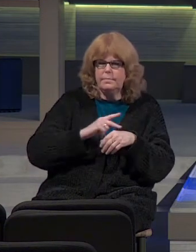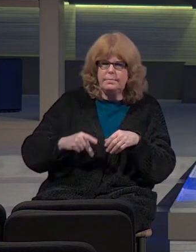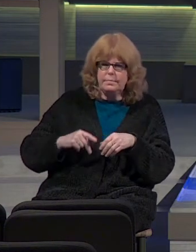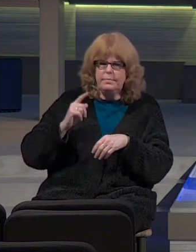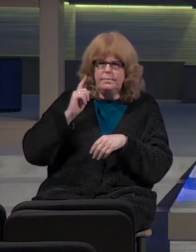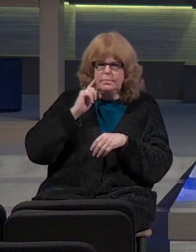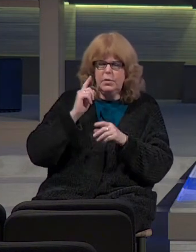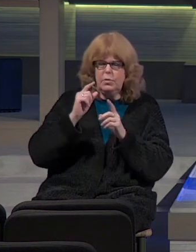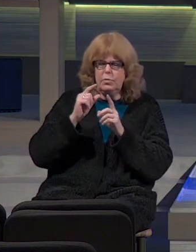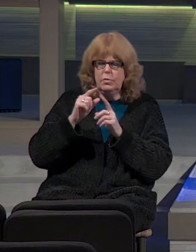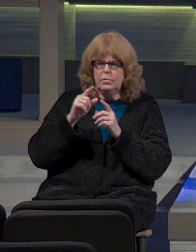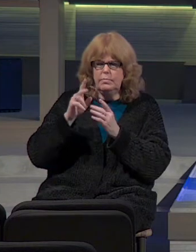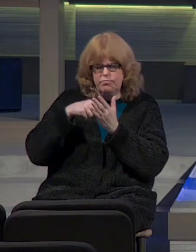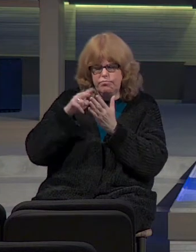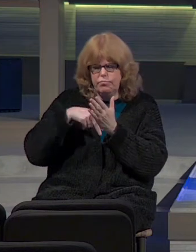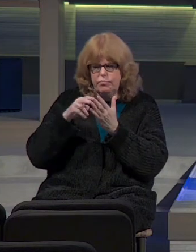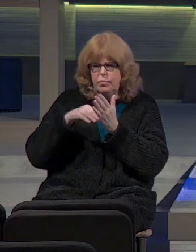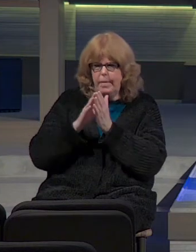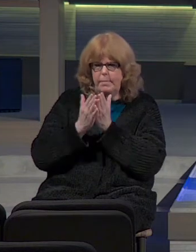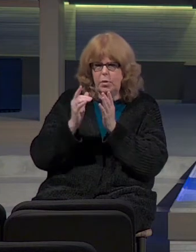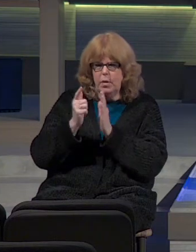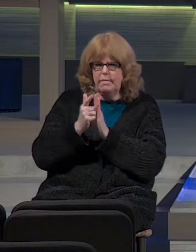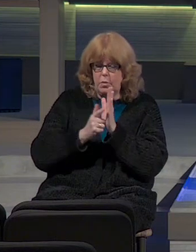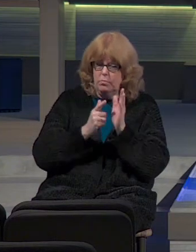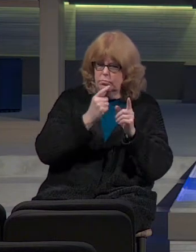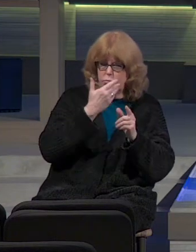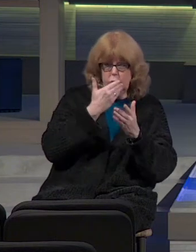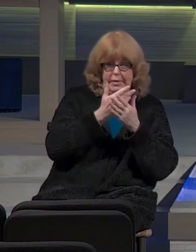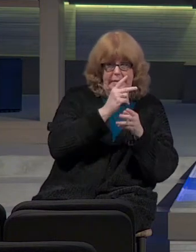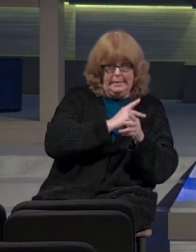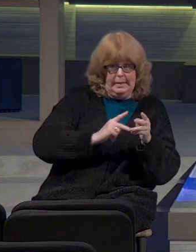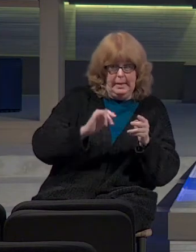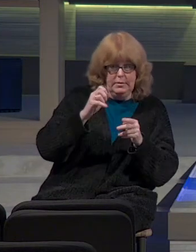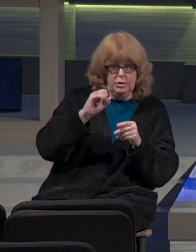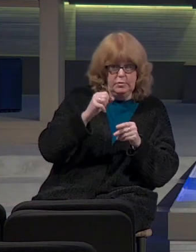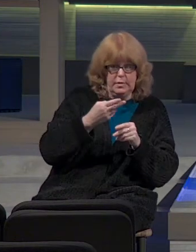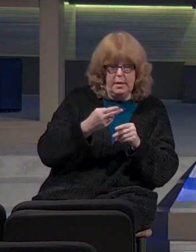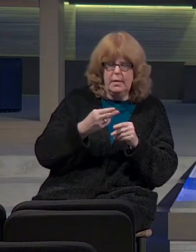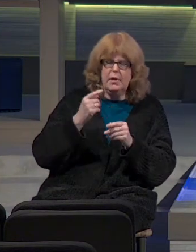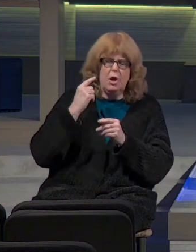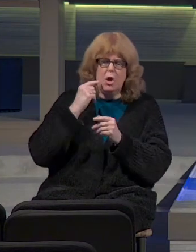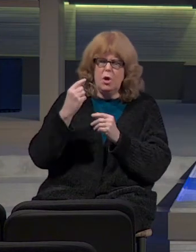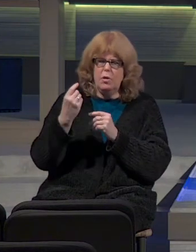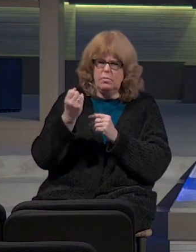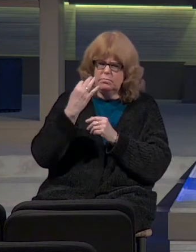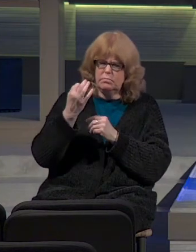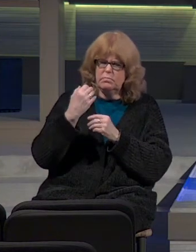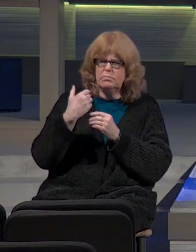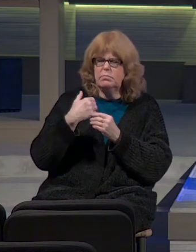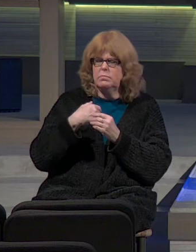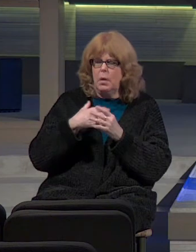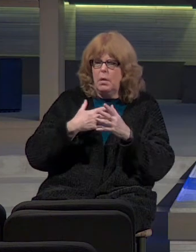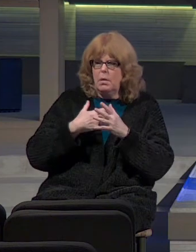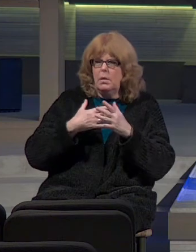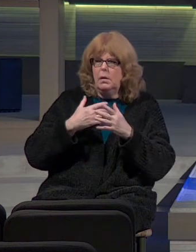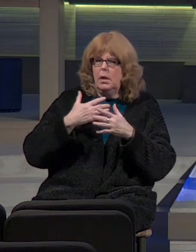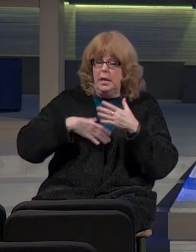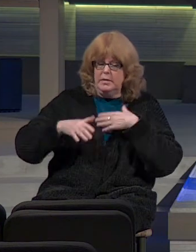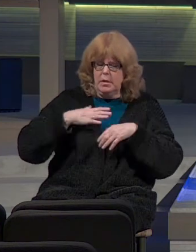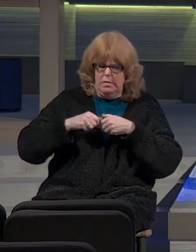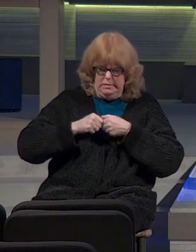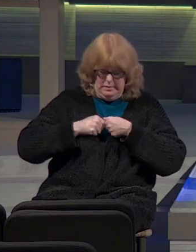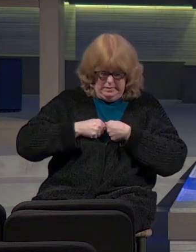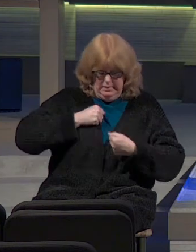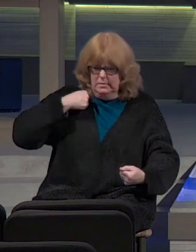heard the words of the book of the law, this is righteous King Josiah, he tore his clothes. The king